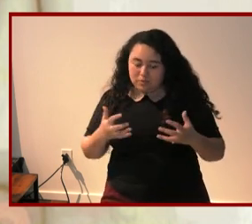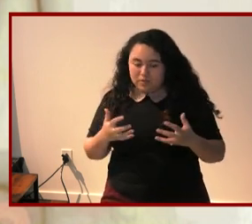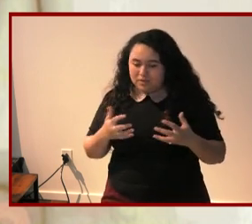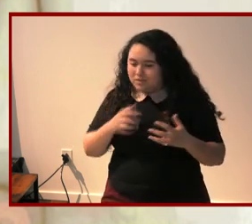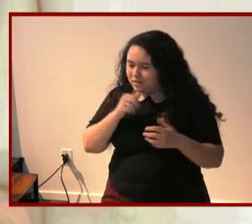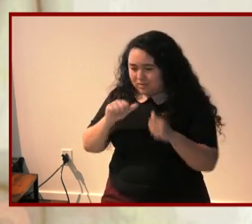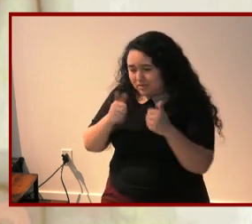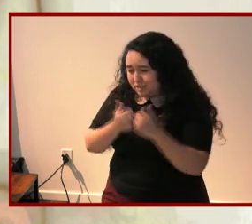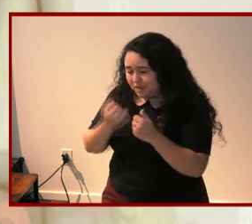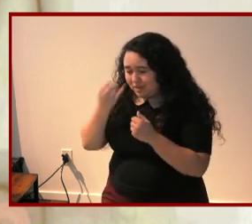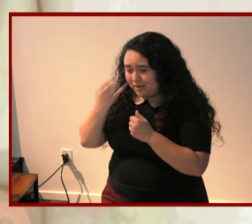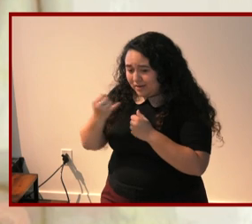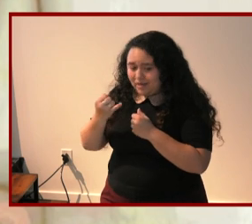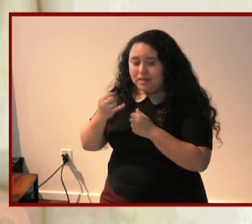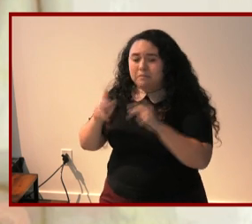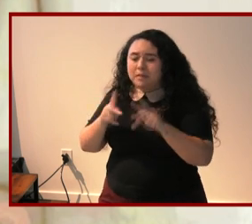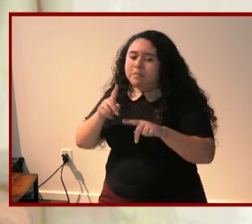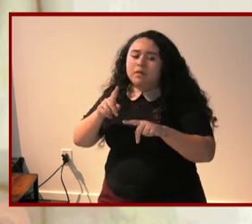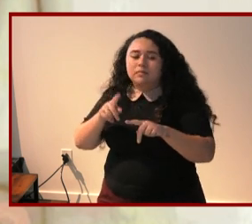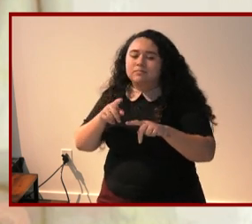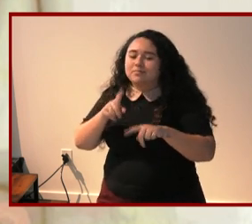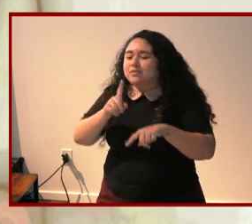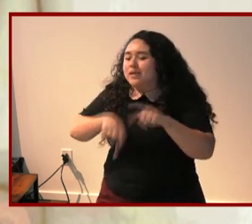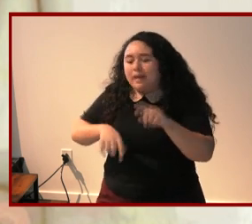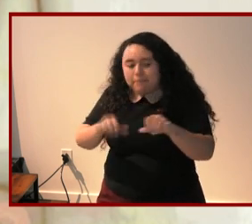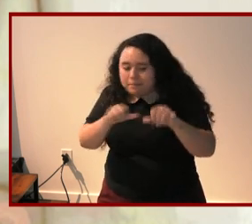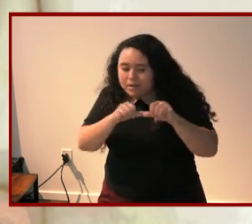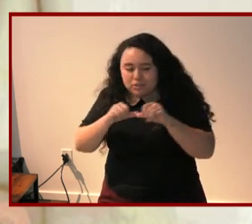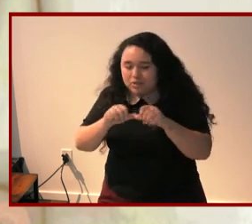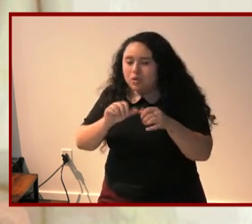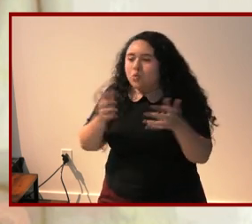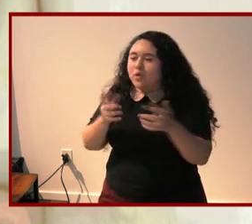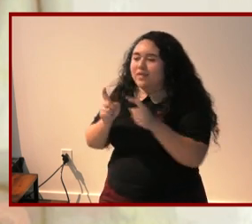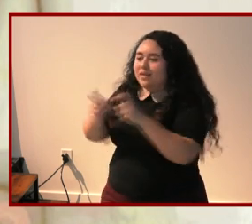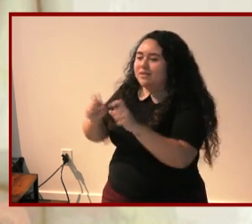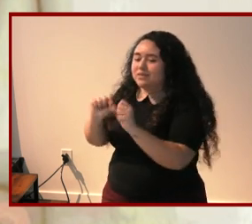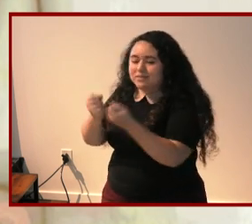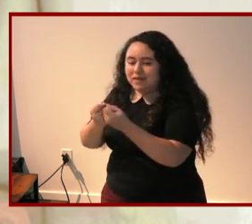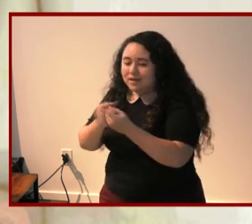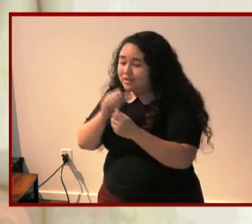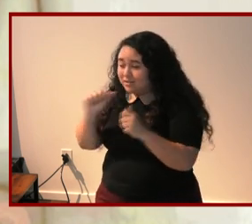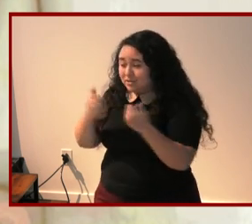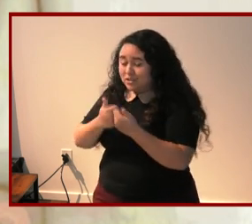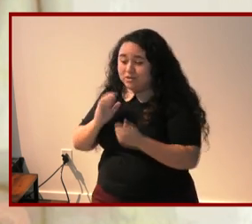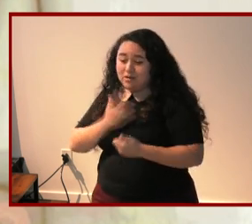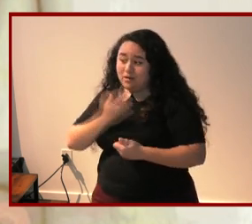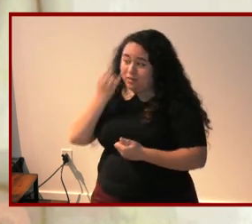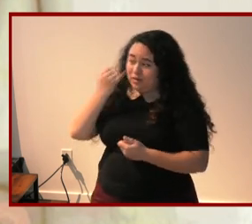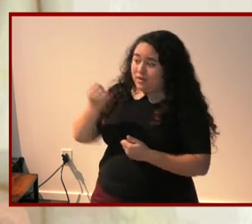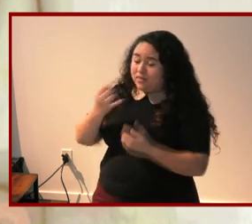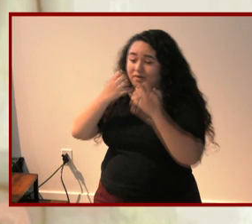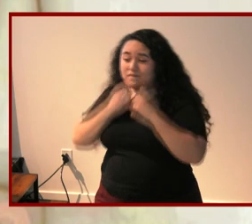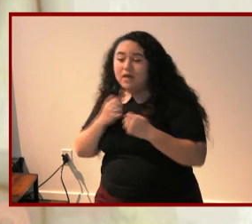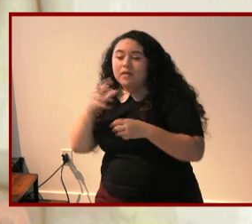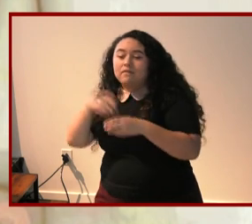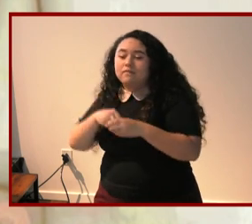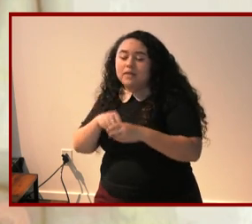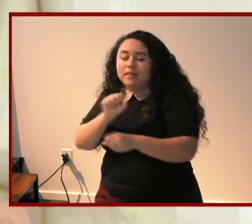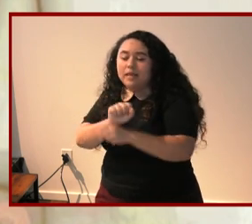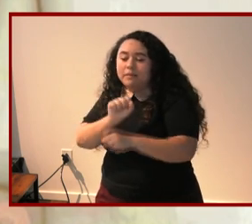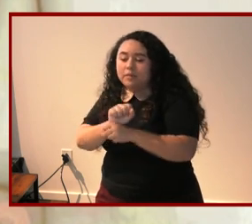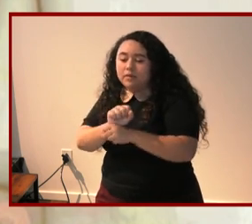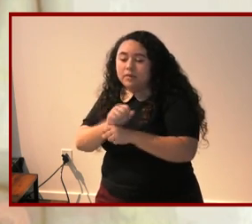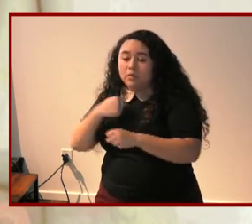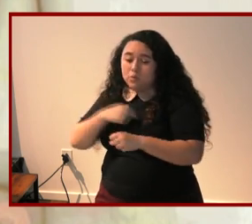in terms of what they can contribute to society it doesn't challenge the idea that our value is in our labor and if we aren't giving we're